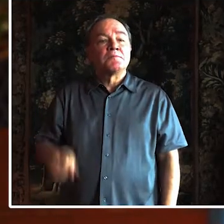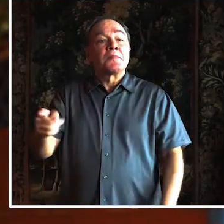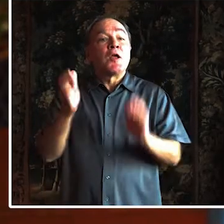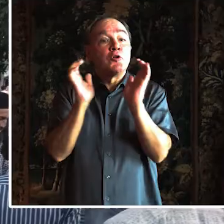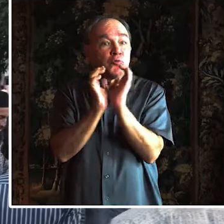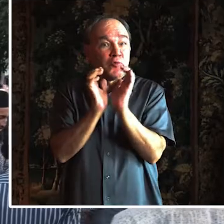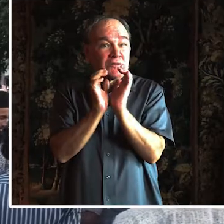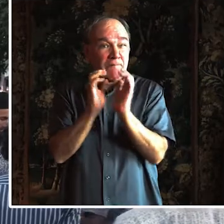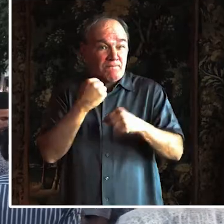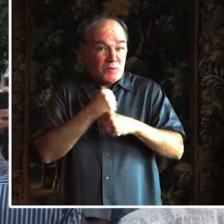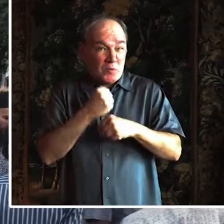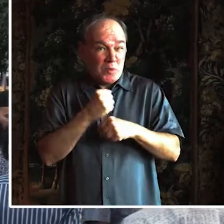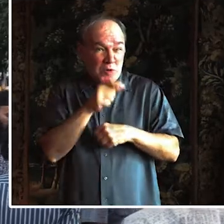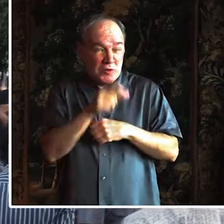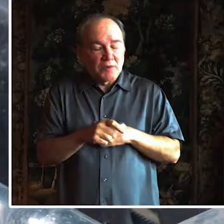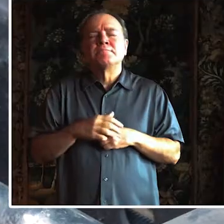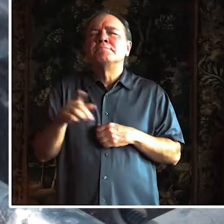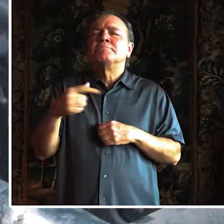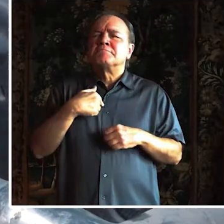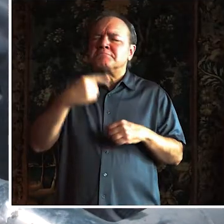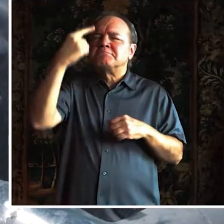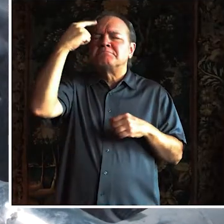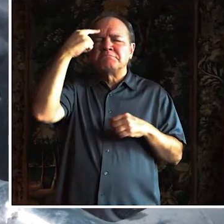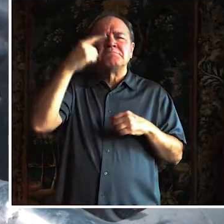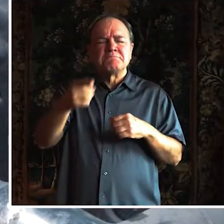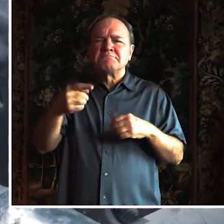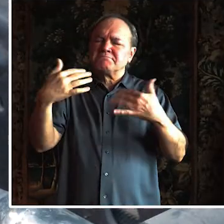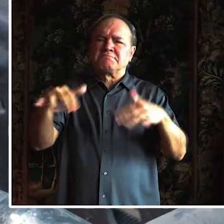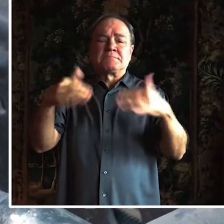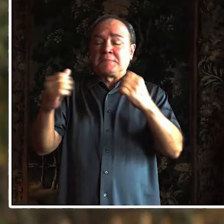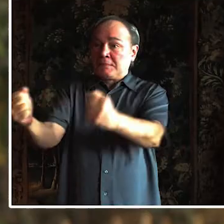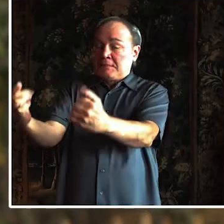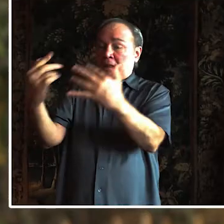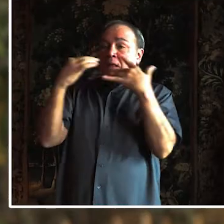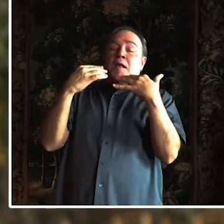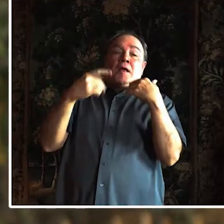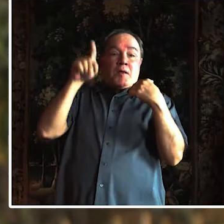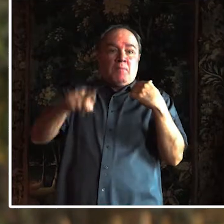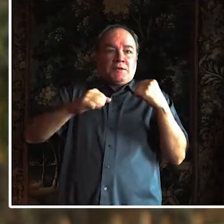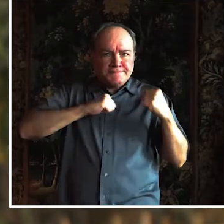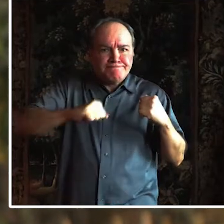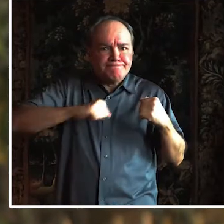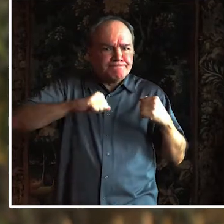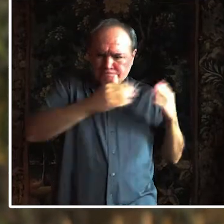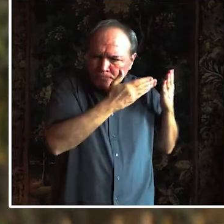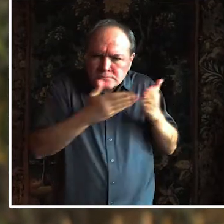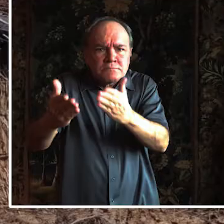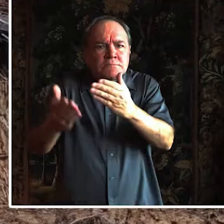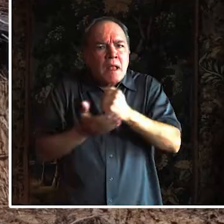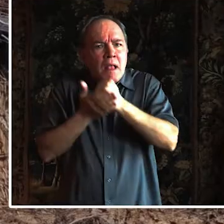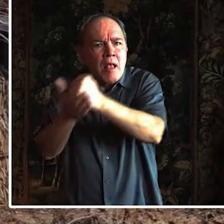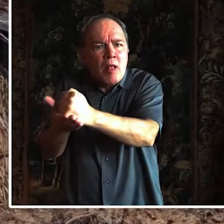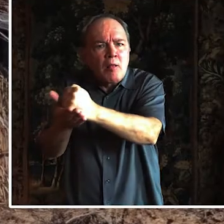You need to provide services quickly. Maqsouda Sultana, Care Bangladesh. When the influx began in